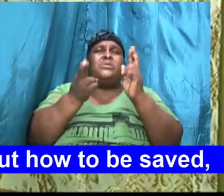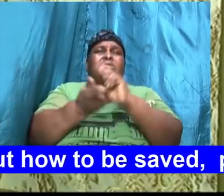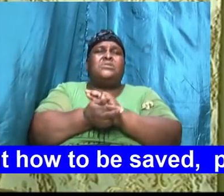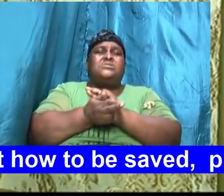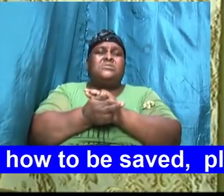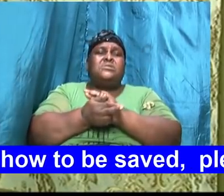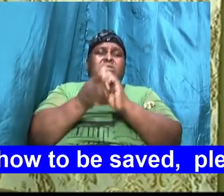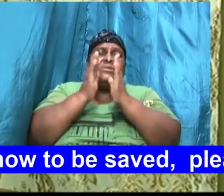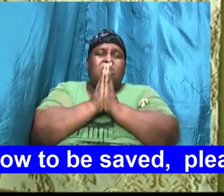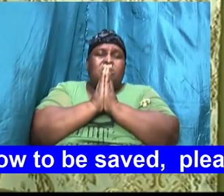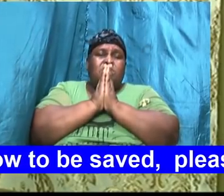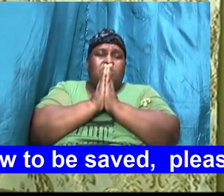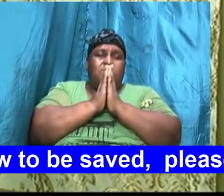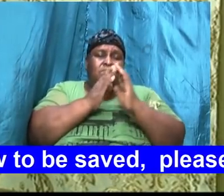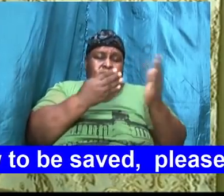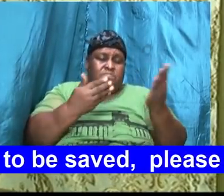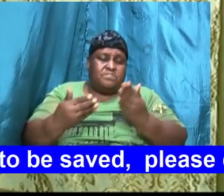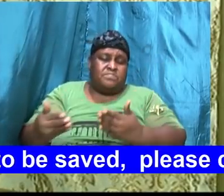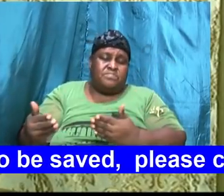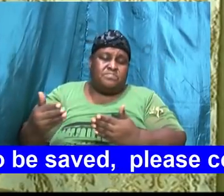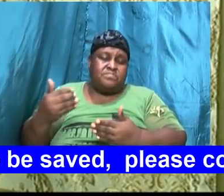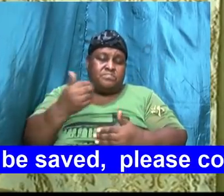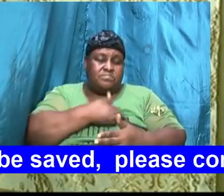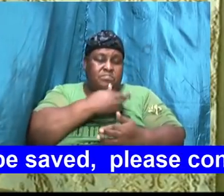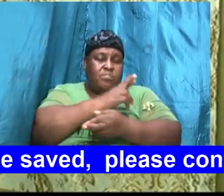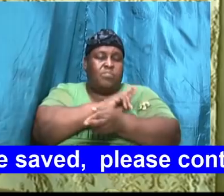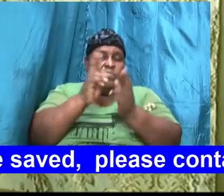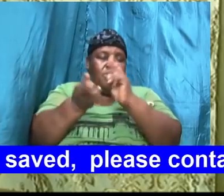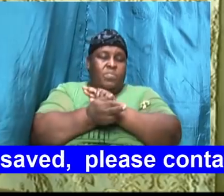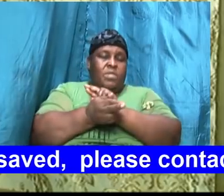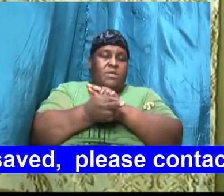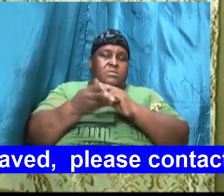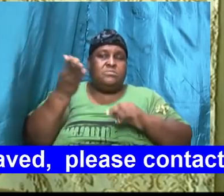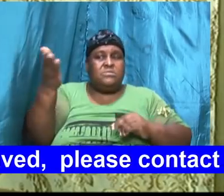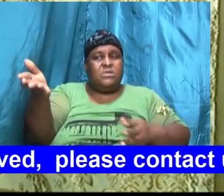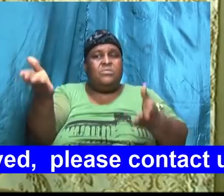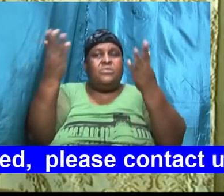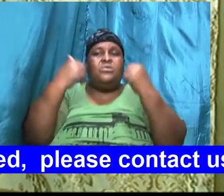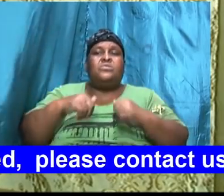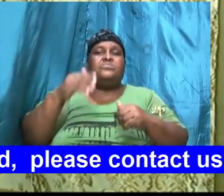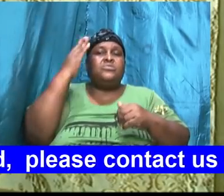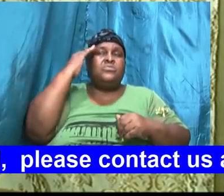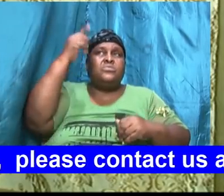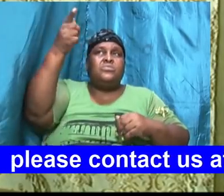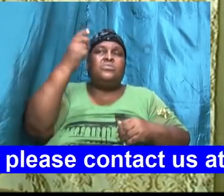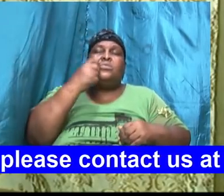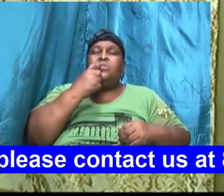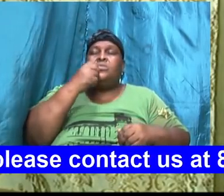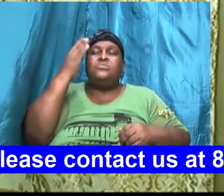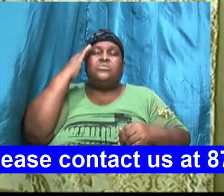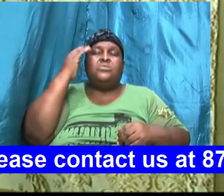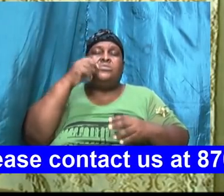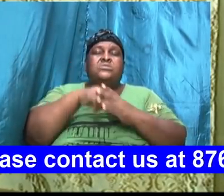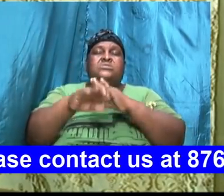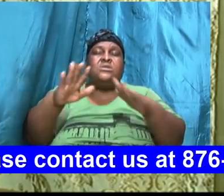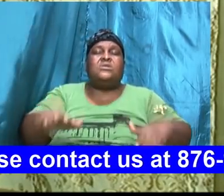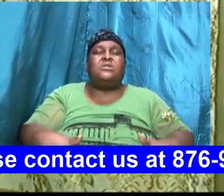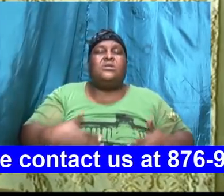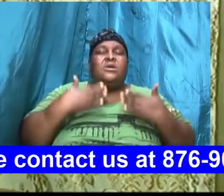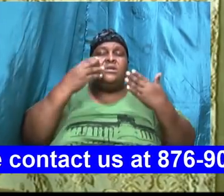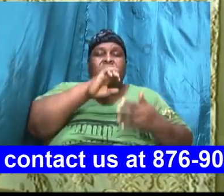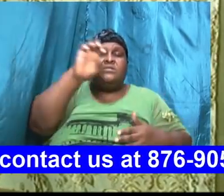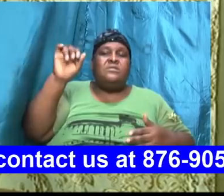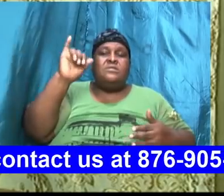we pray that you will bring that souls our souls to repentance that they will come to know you for whom to know is to have life eternal